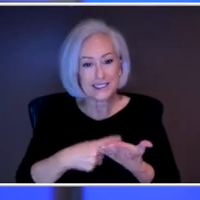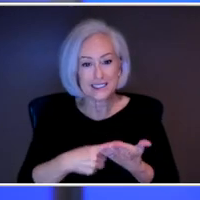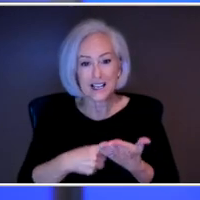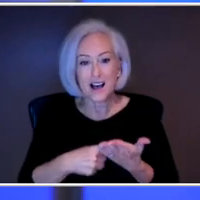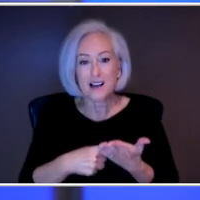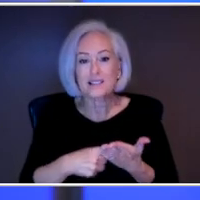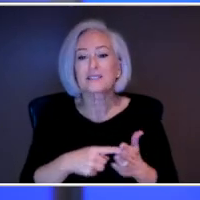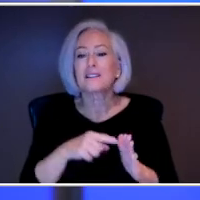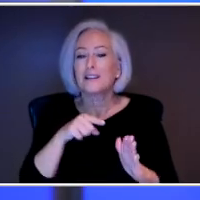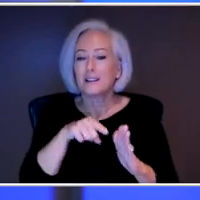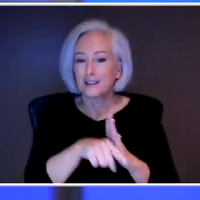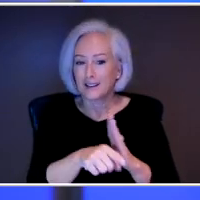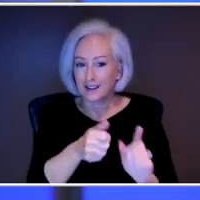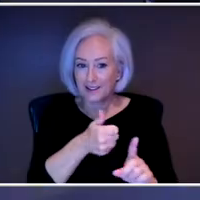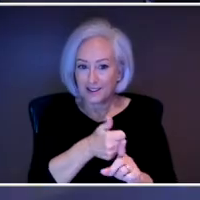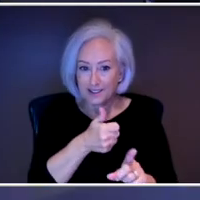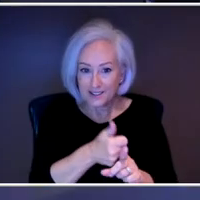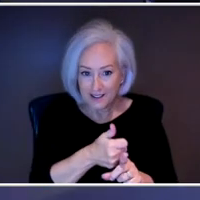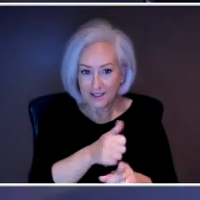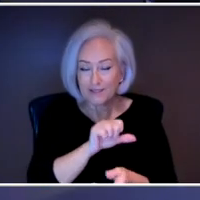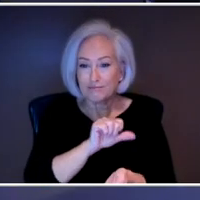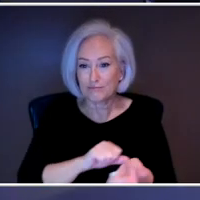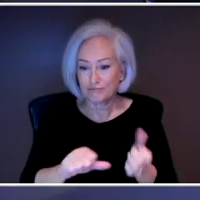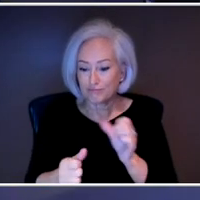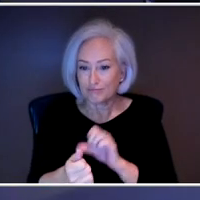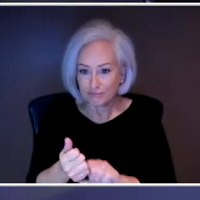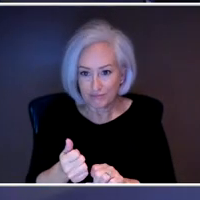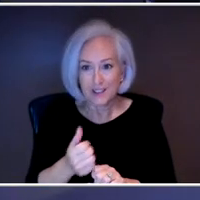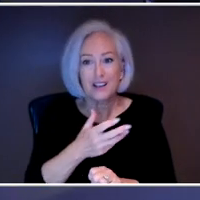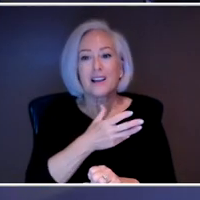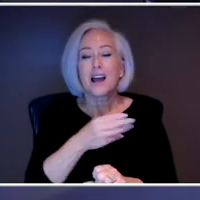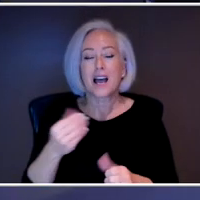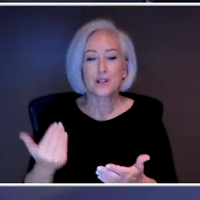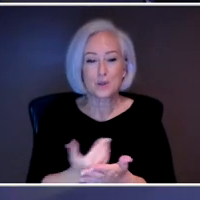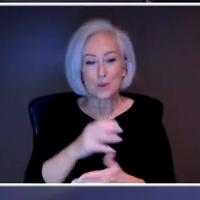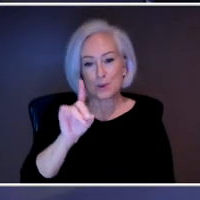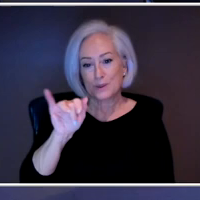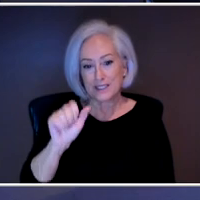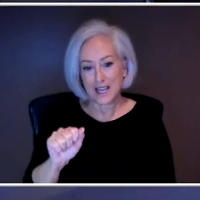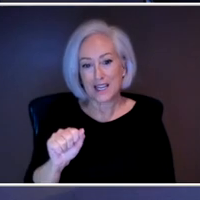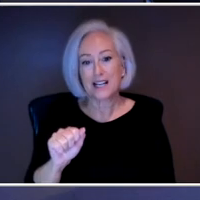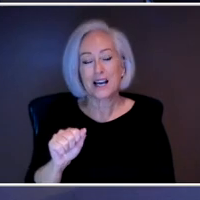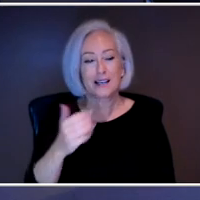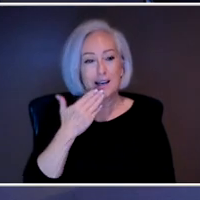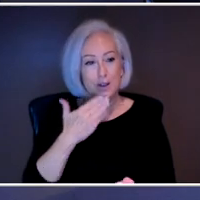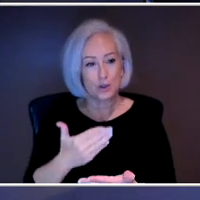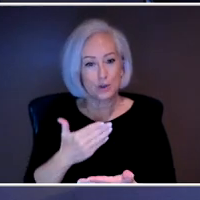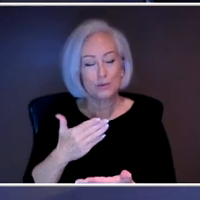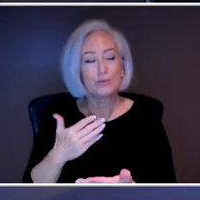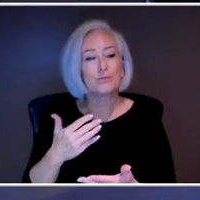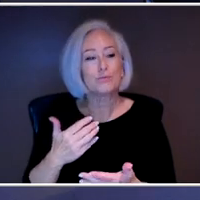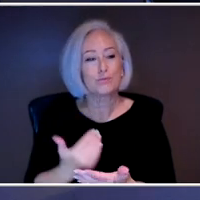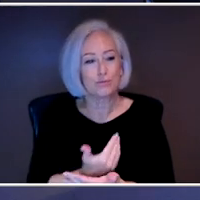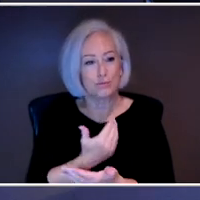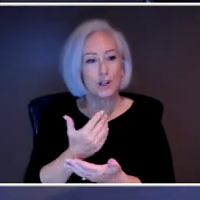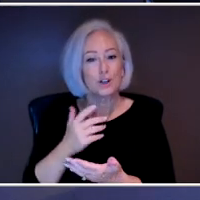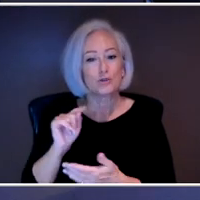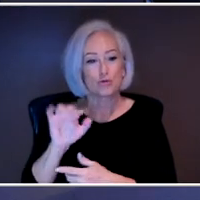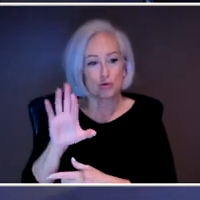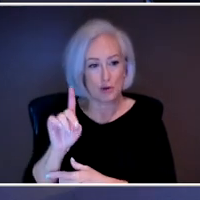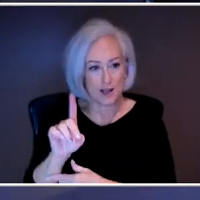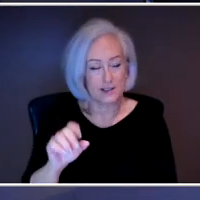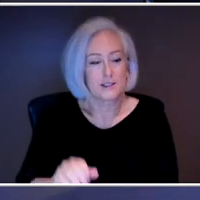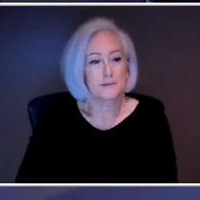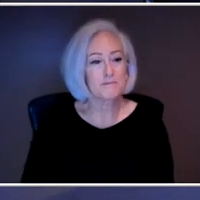concerning trend. Joining us here in studio with us is Dr. Greg Nualnik across from me today. He's a psychologist and clinical director of psychology